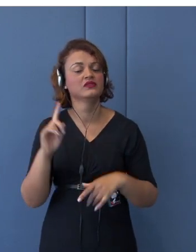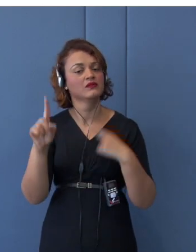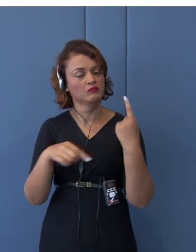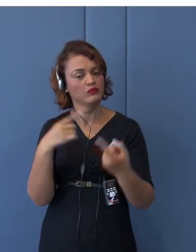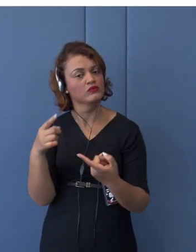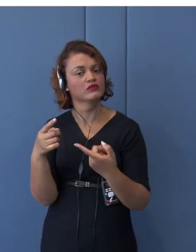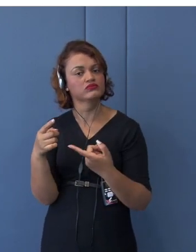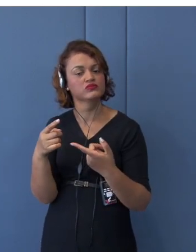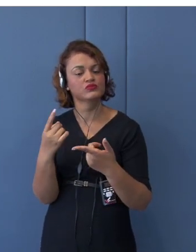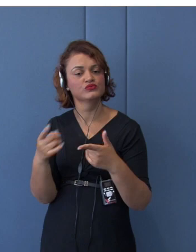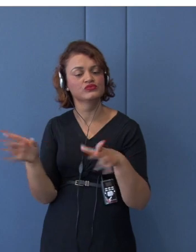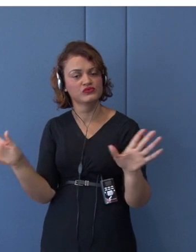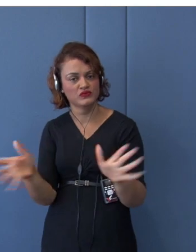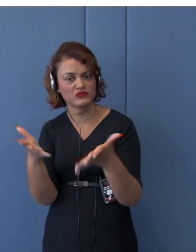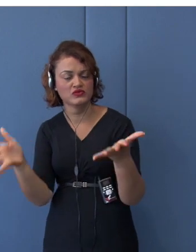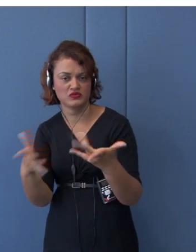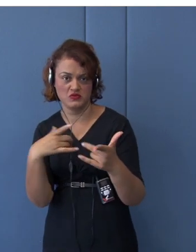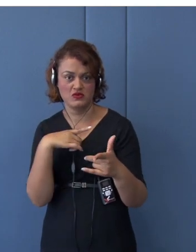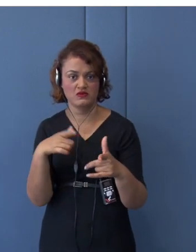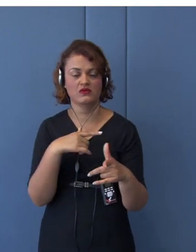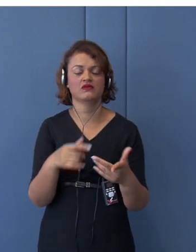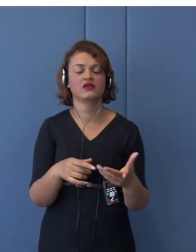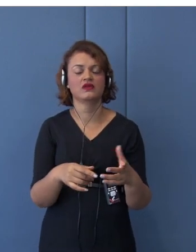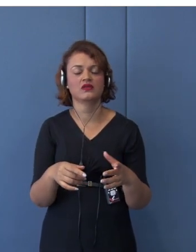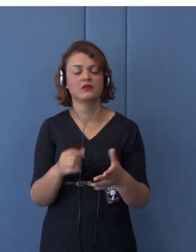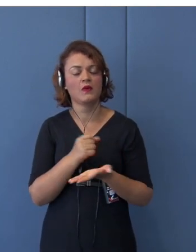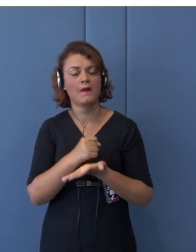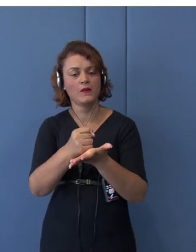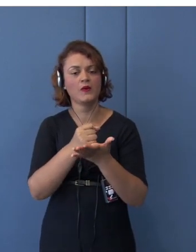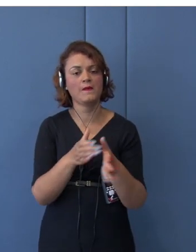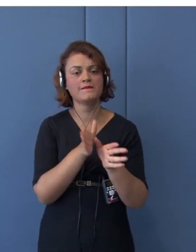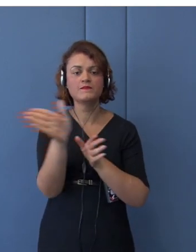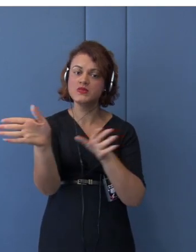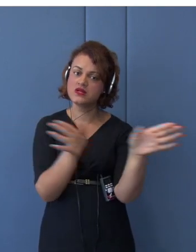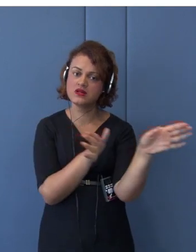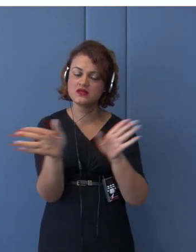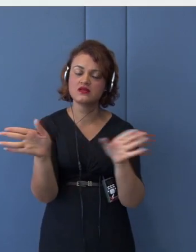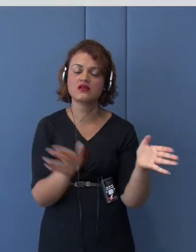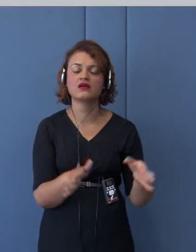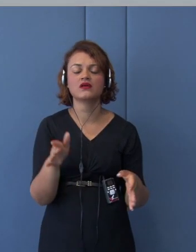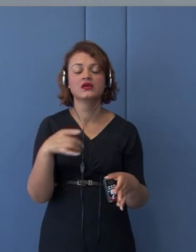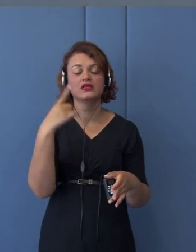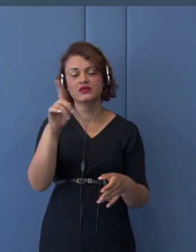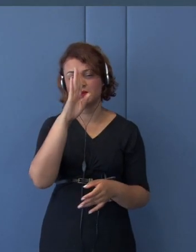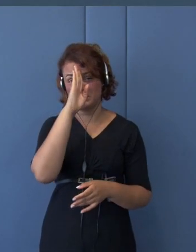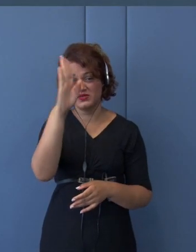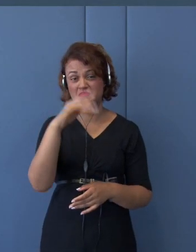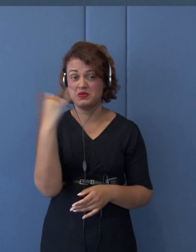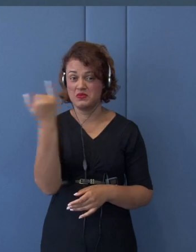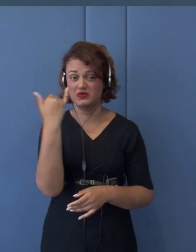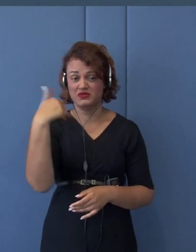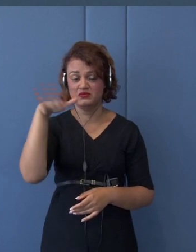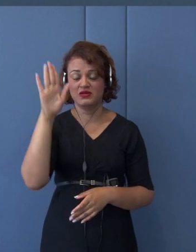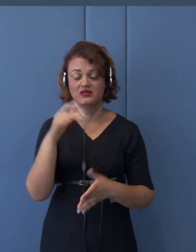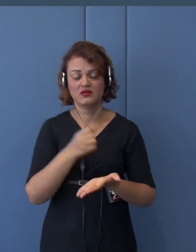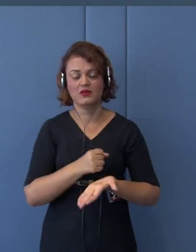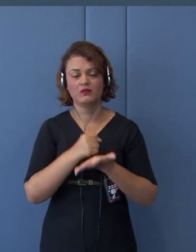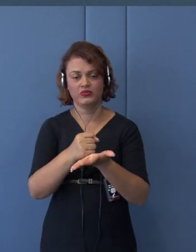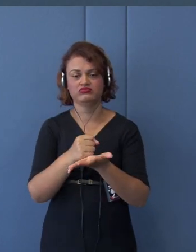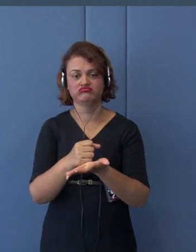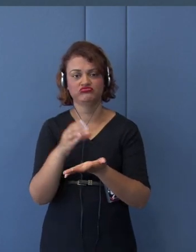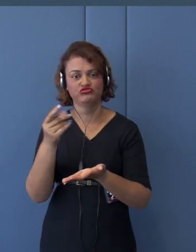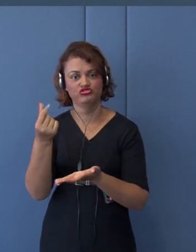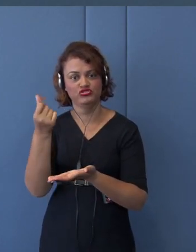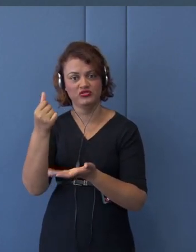place, and bilateral cooperation, and maybe most importantly, investment. And in this investment chapter,